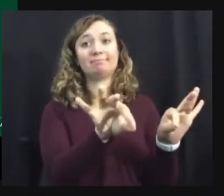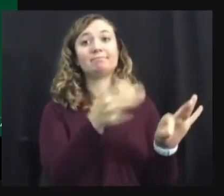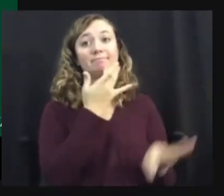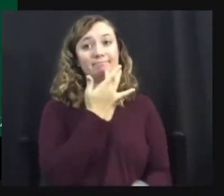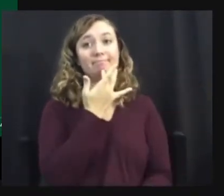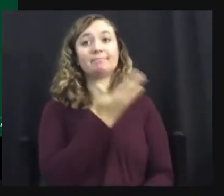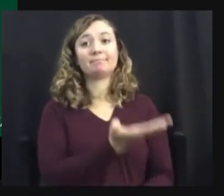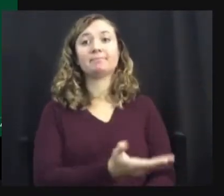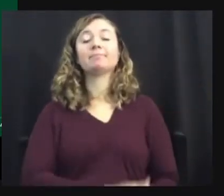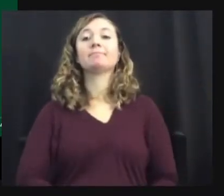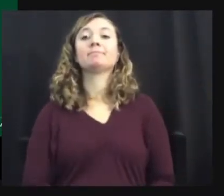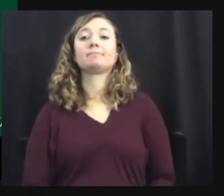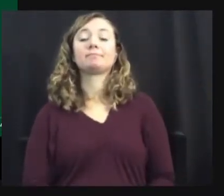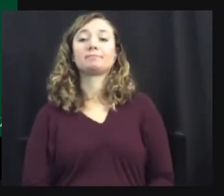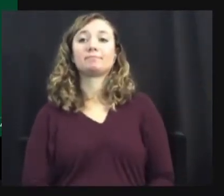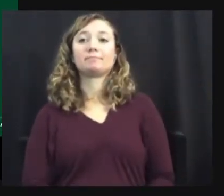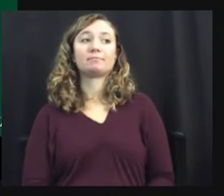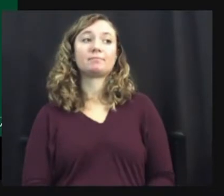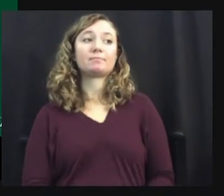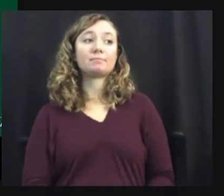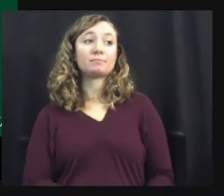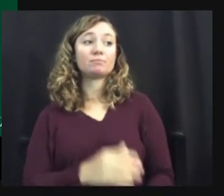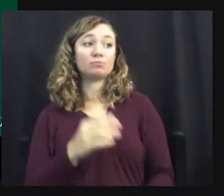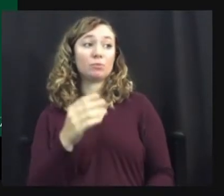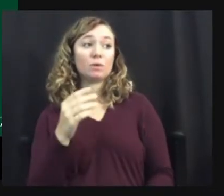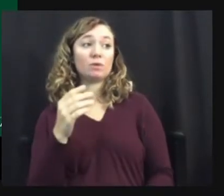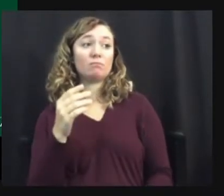Another thing that's important to, um,